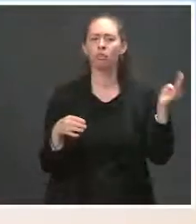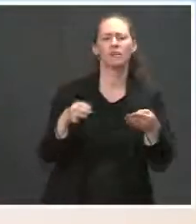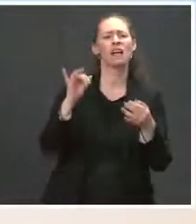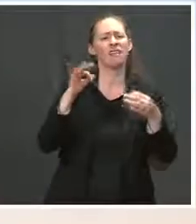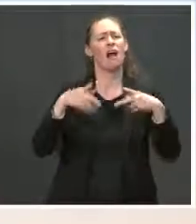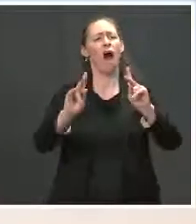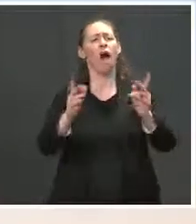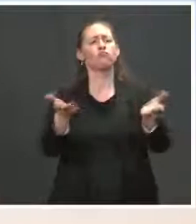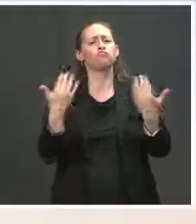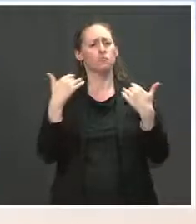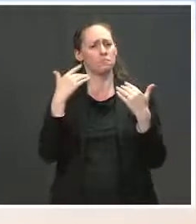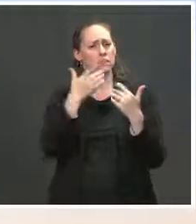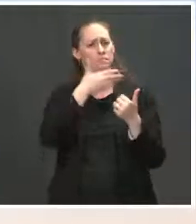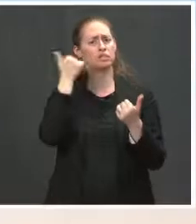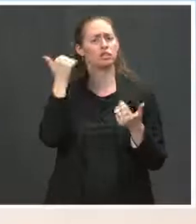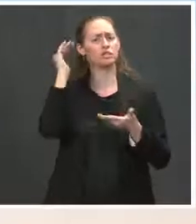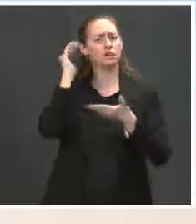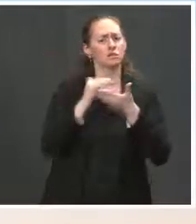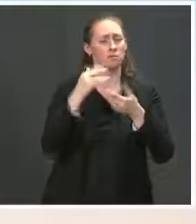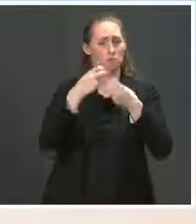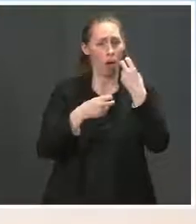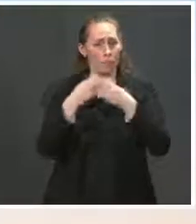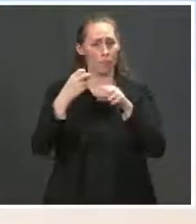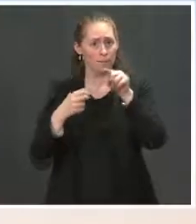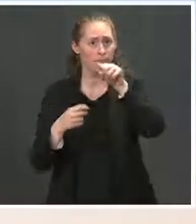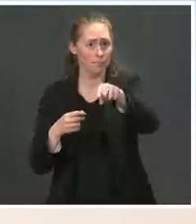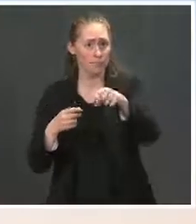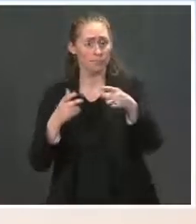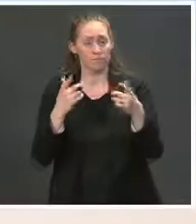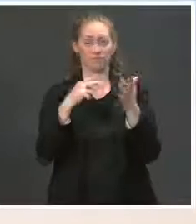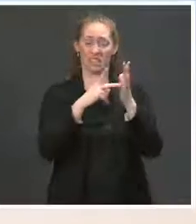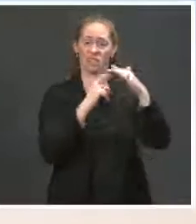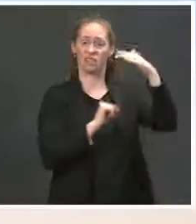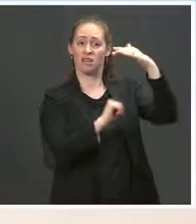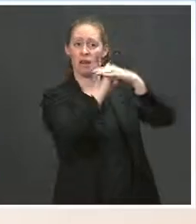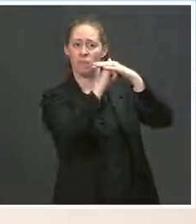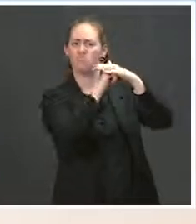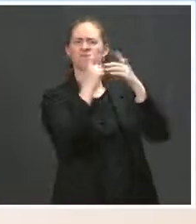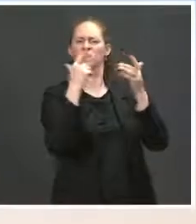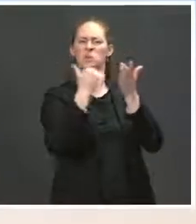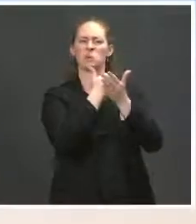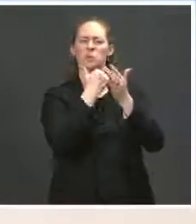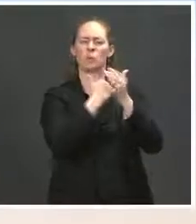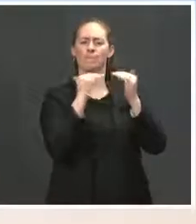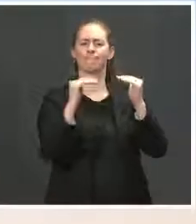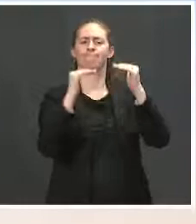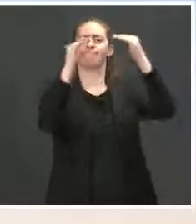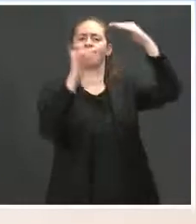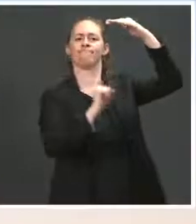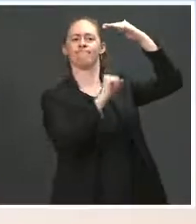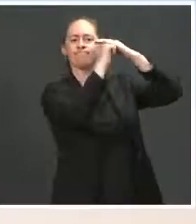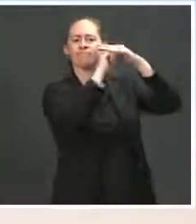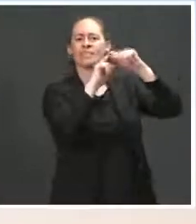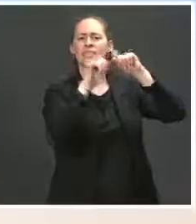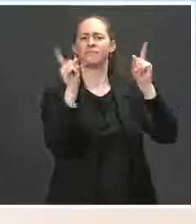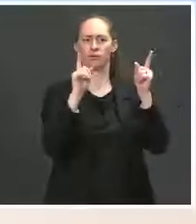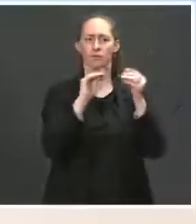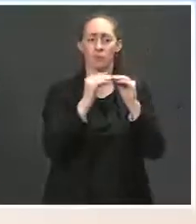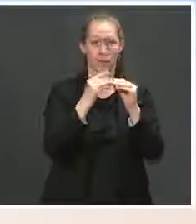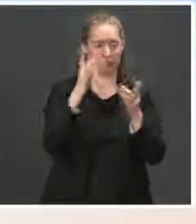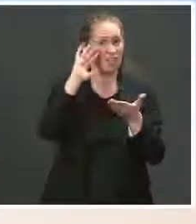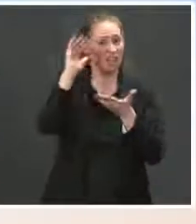the number of people allowed in the refugee program as a long-term solution to the number — to resolving the